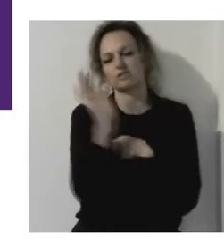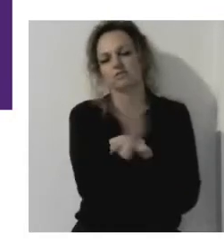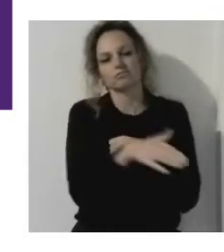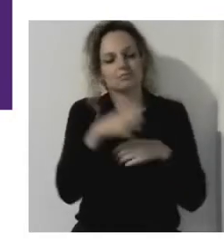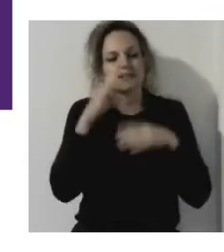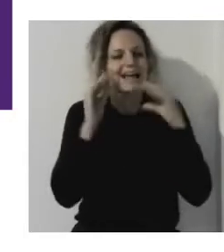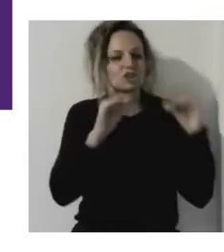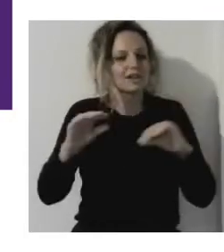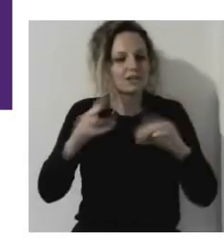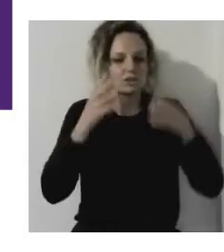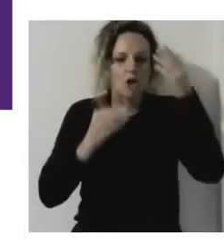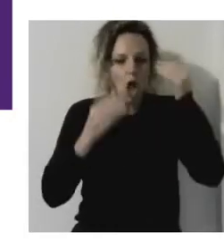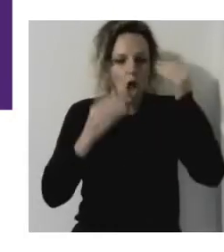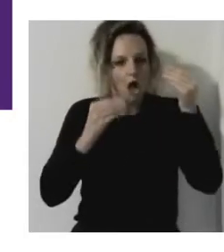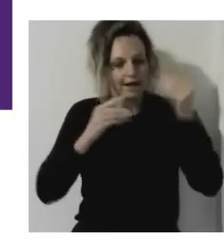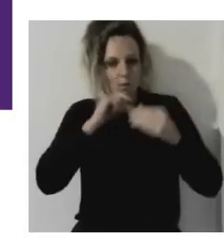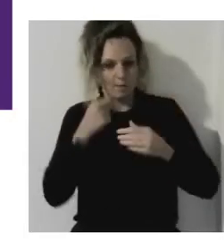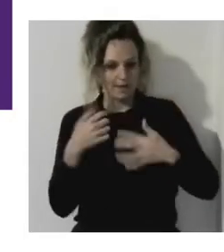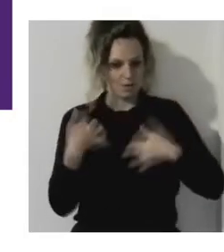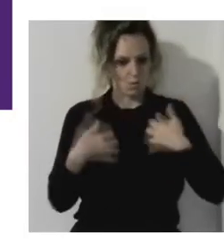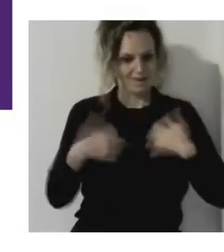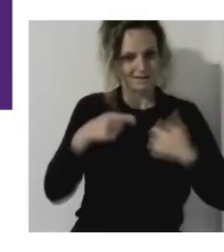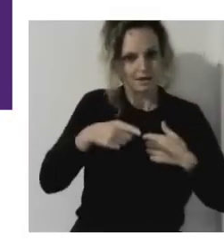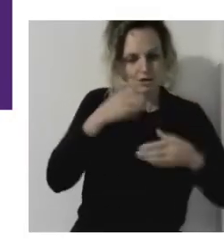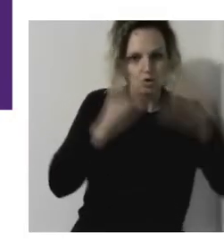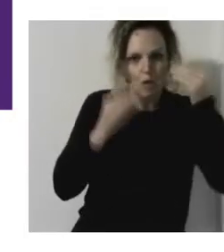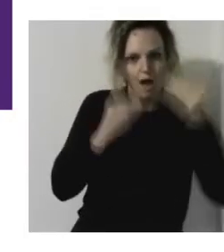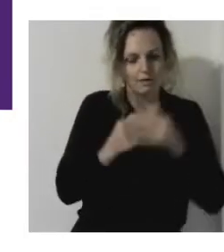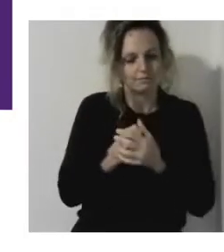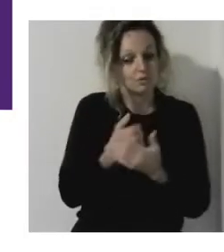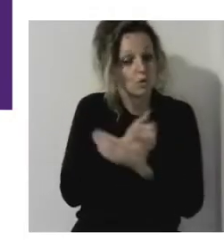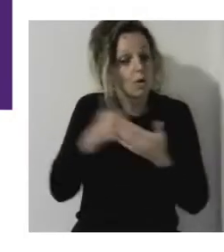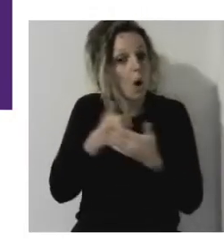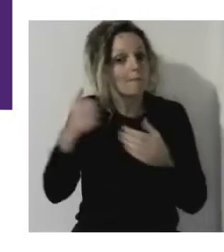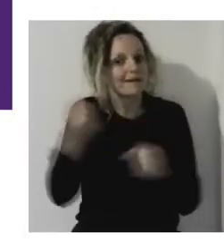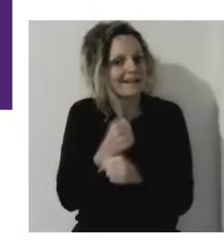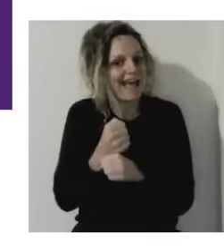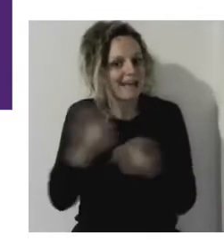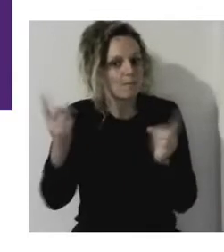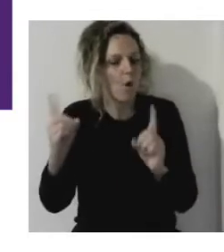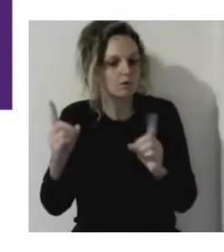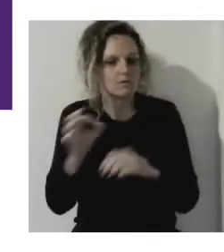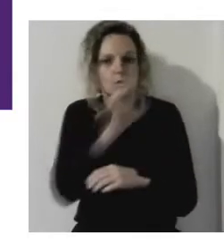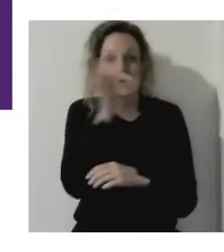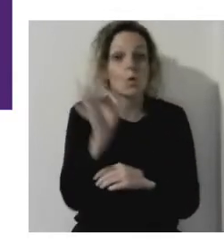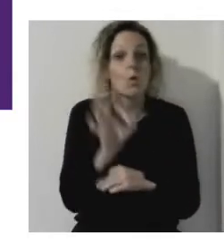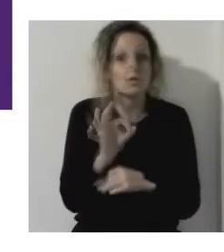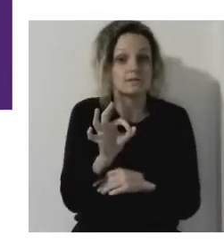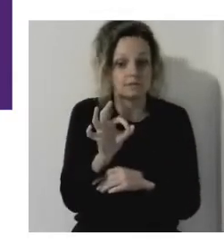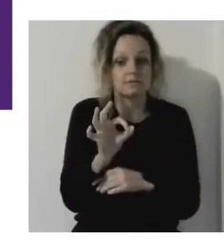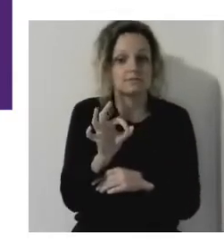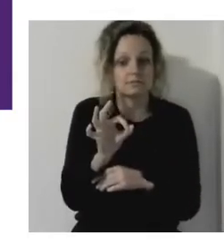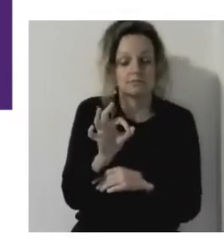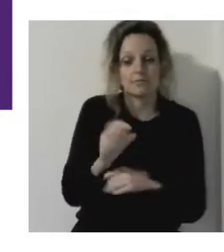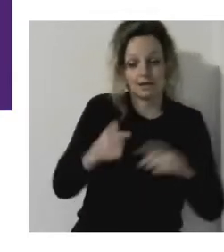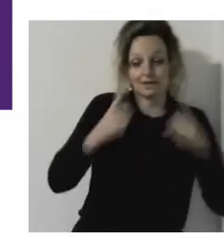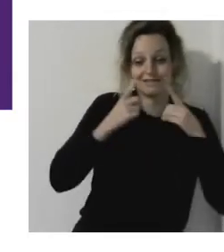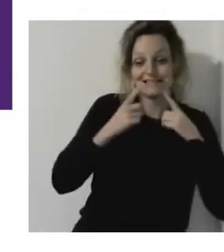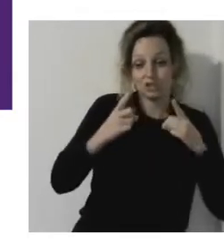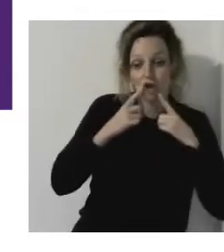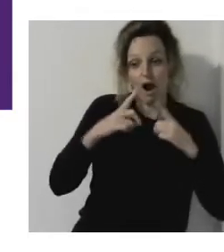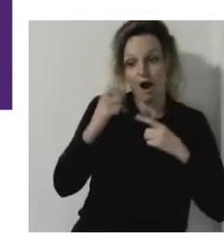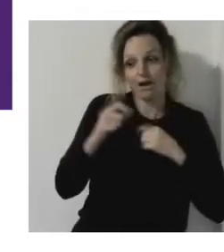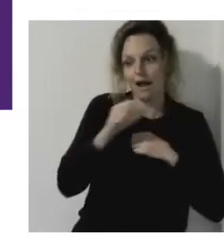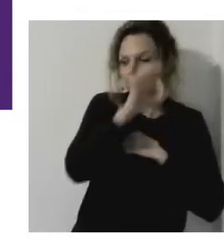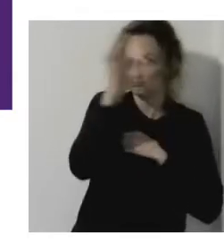use the most common game you all know, a quiz to answer the need of the teacher to figure out where's the student, where they are at,